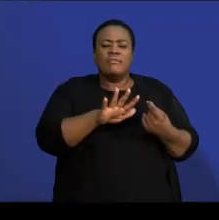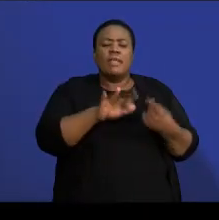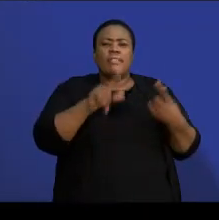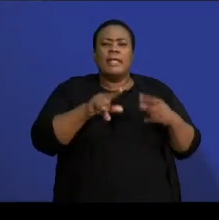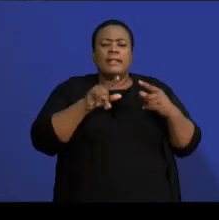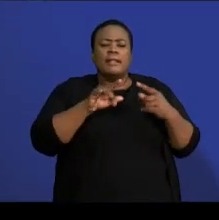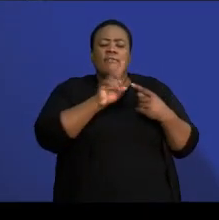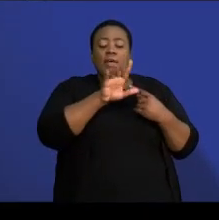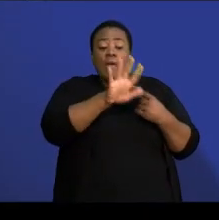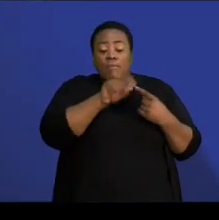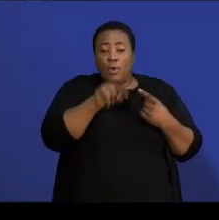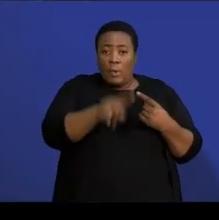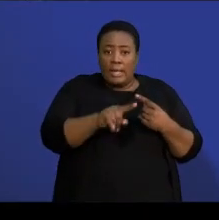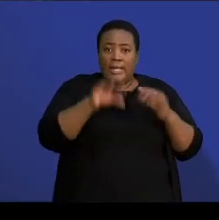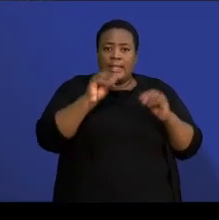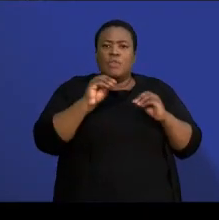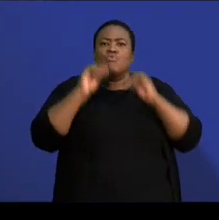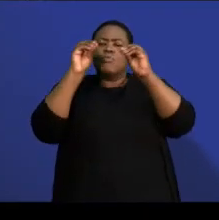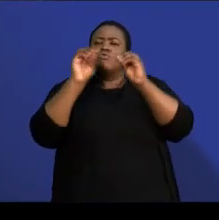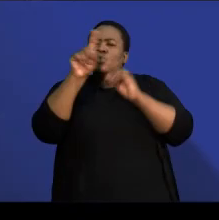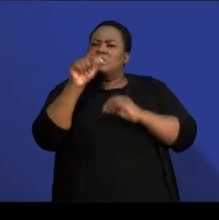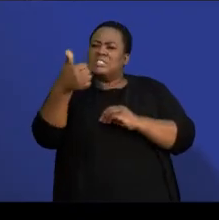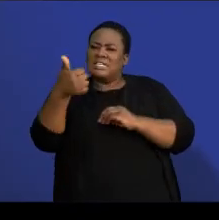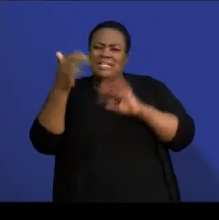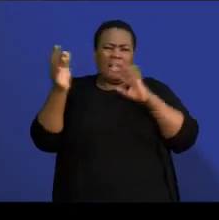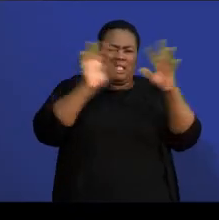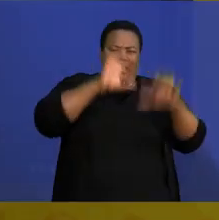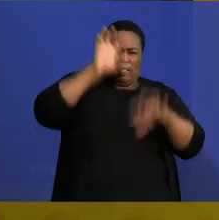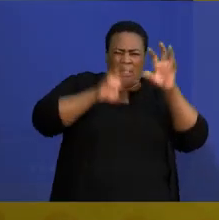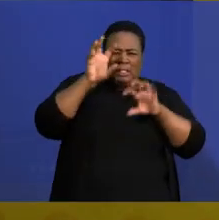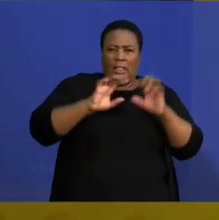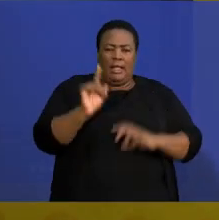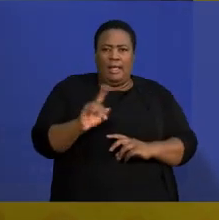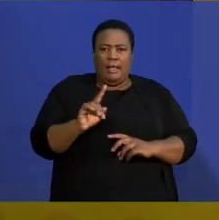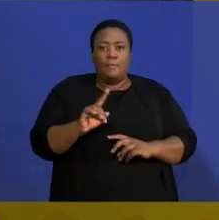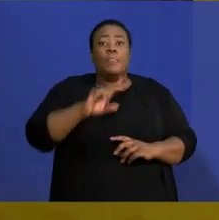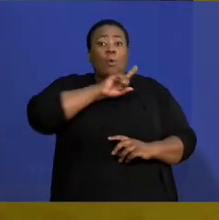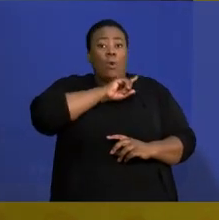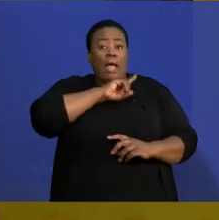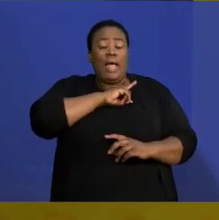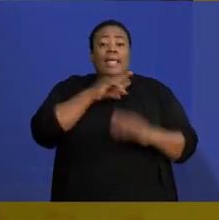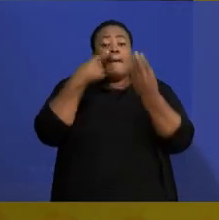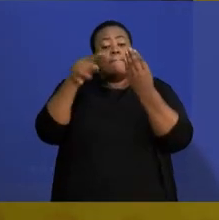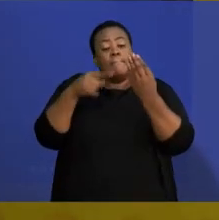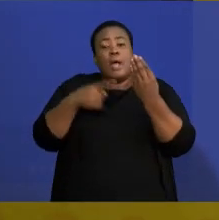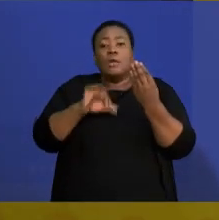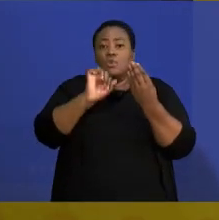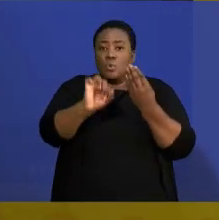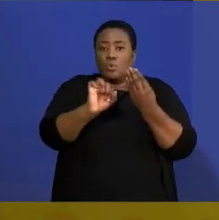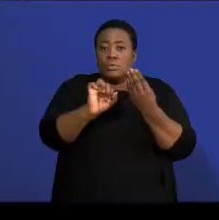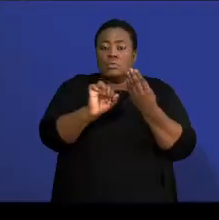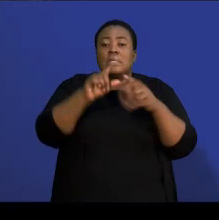And then also you need to show your working because remember your marks lie on what you show us in terms of your steps.